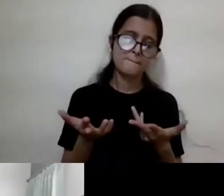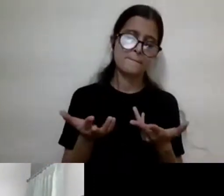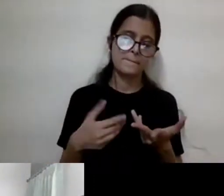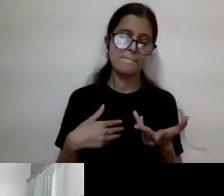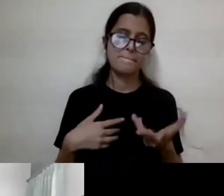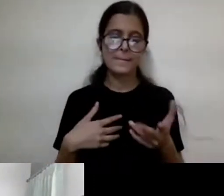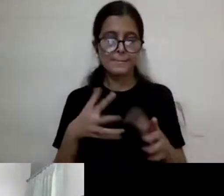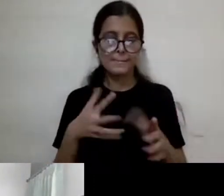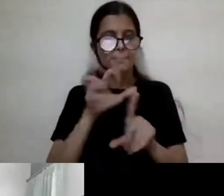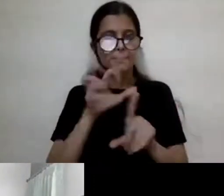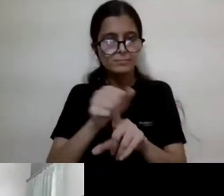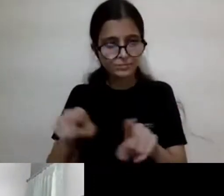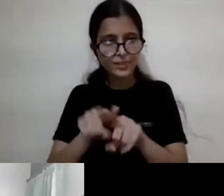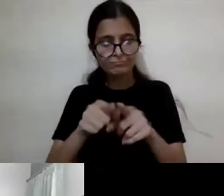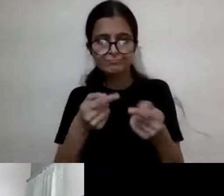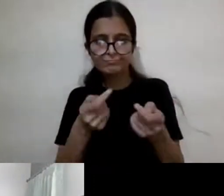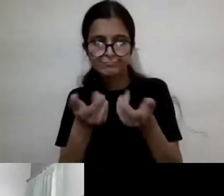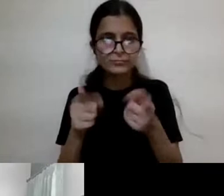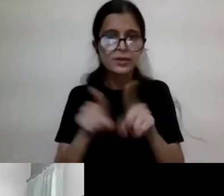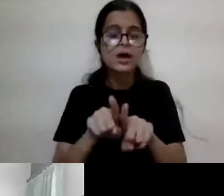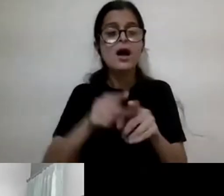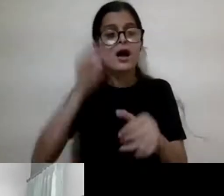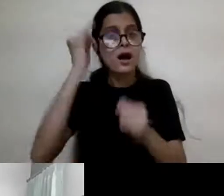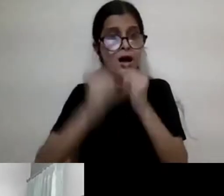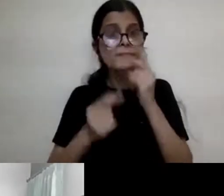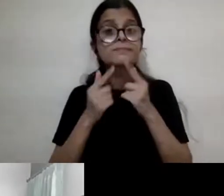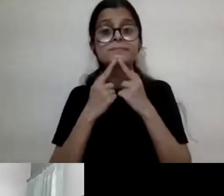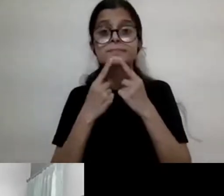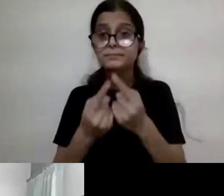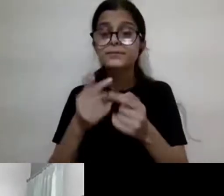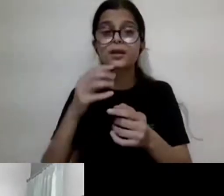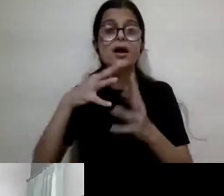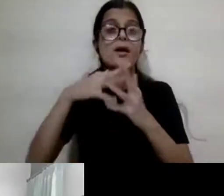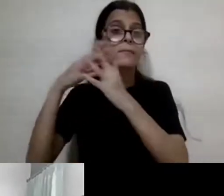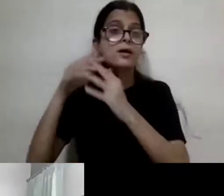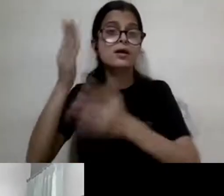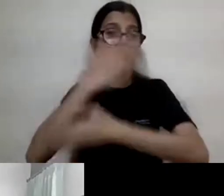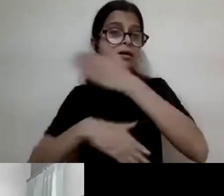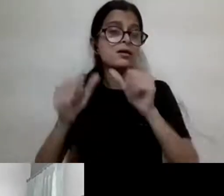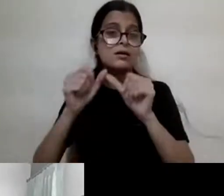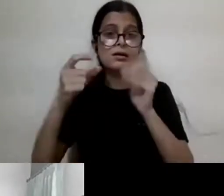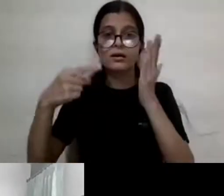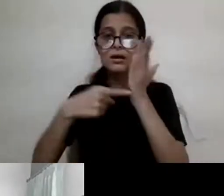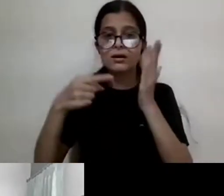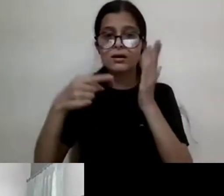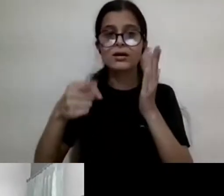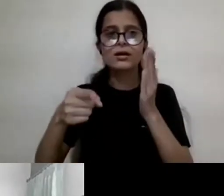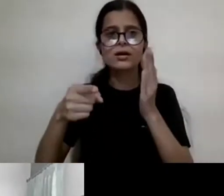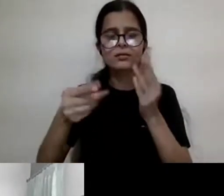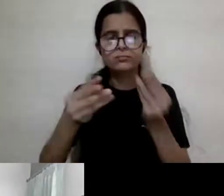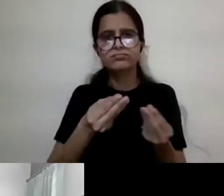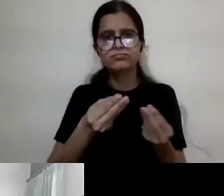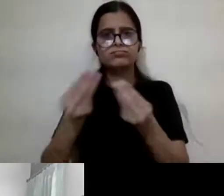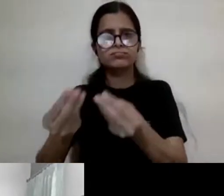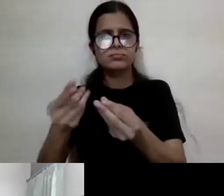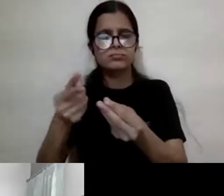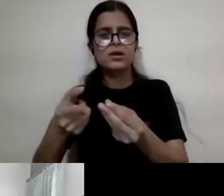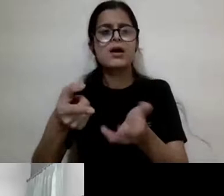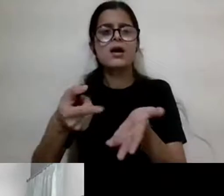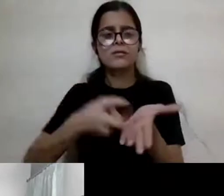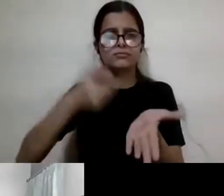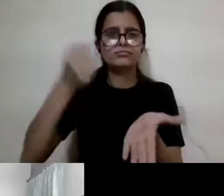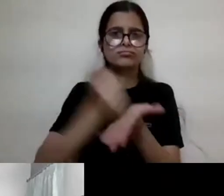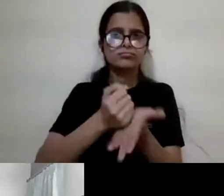this thing. I said at the end that the Americans with Disabilities Act gave people with disabilities the right to be exploited